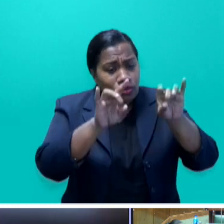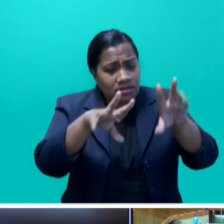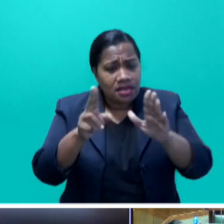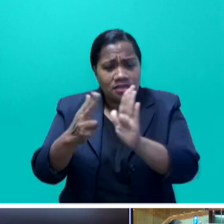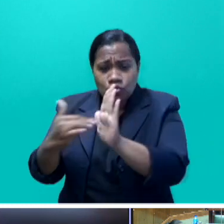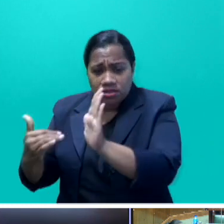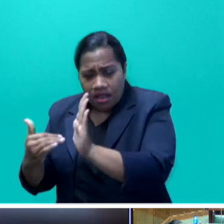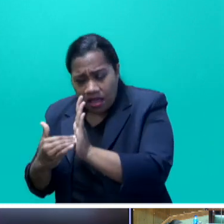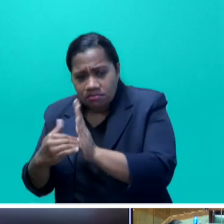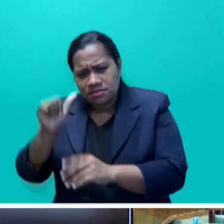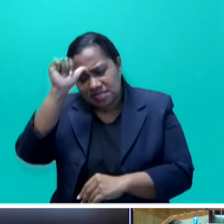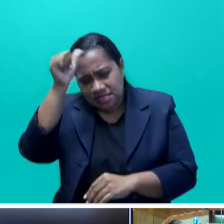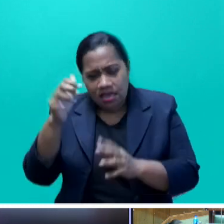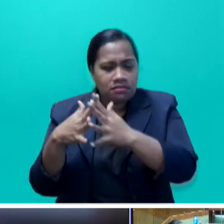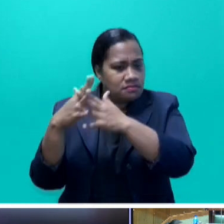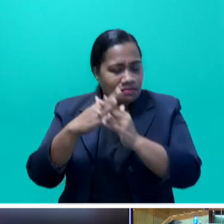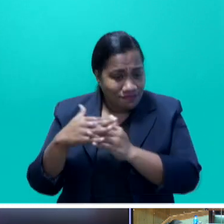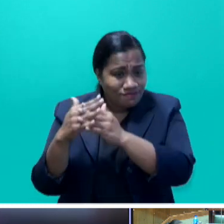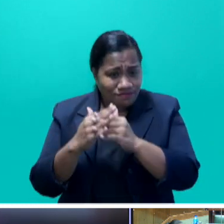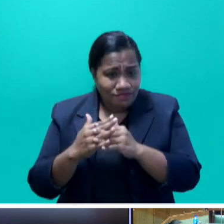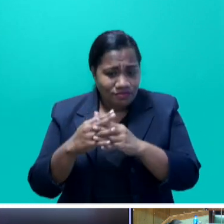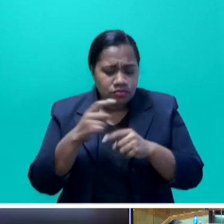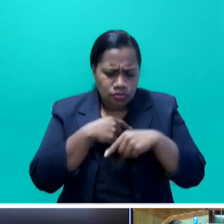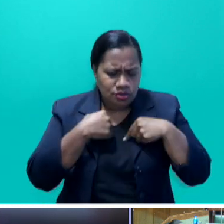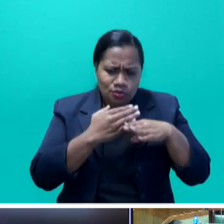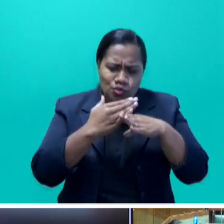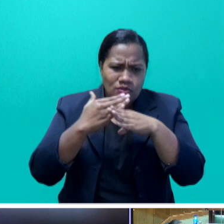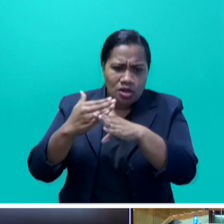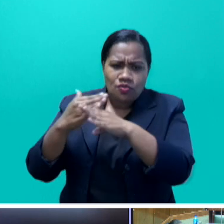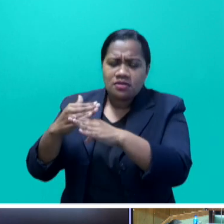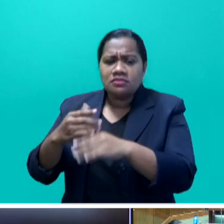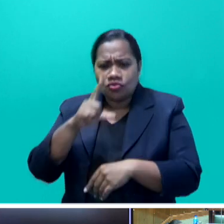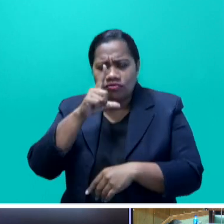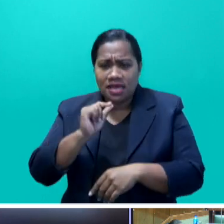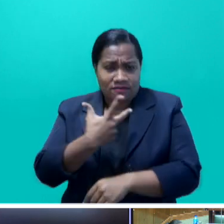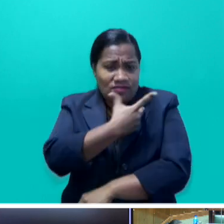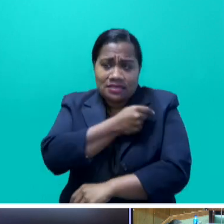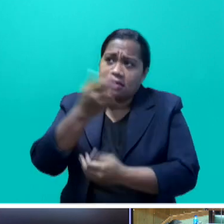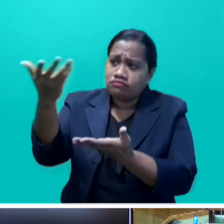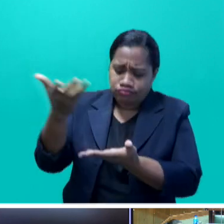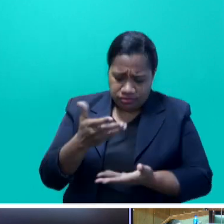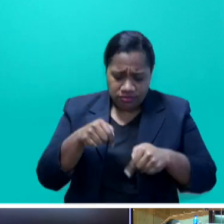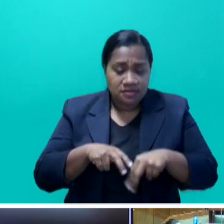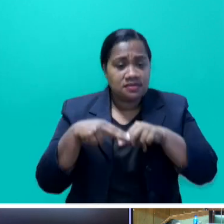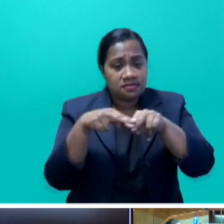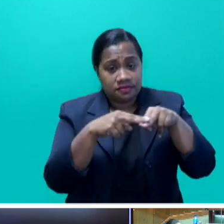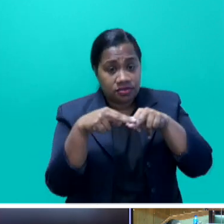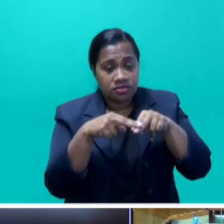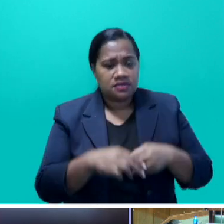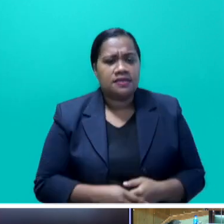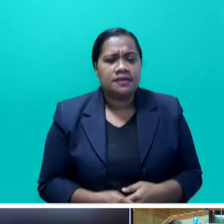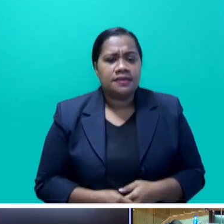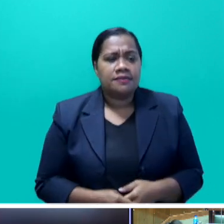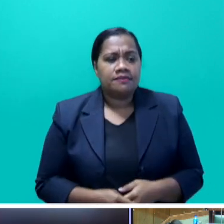India and the United States to bring these vaccines to Fiji. And we will not squander the